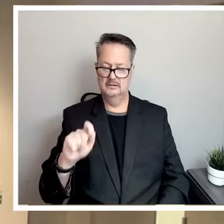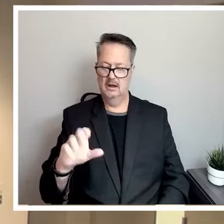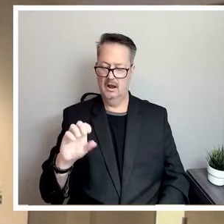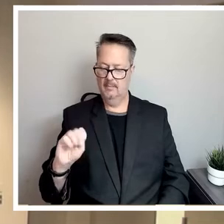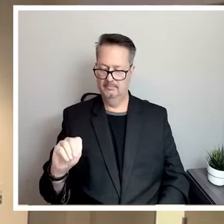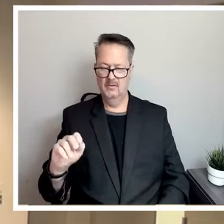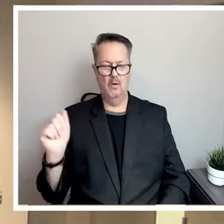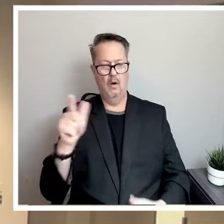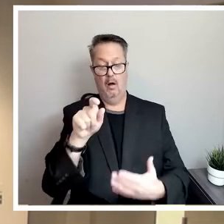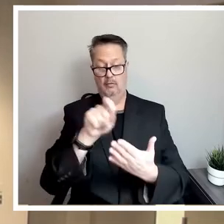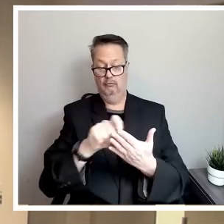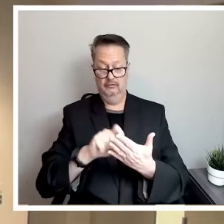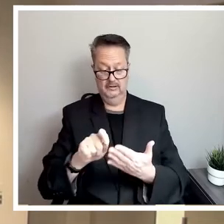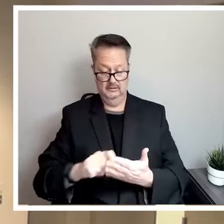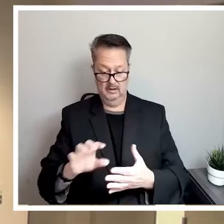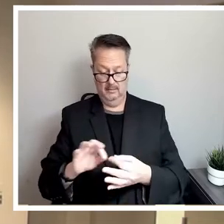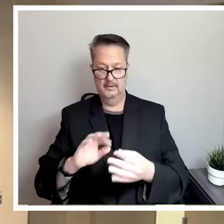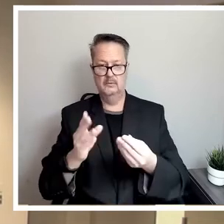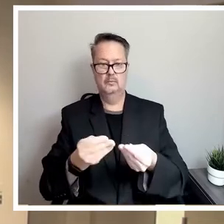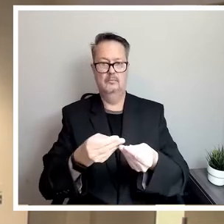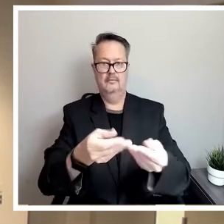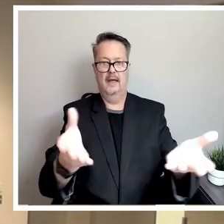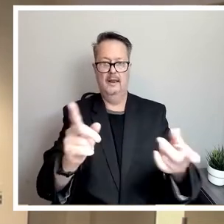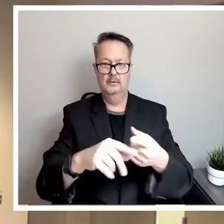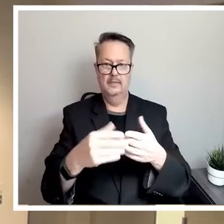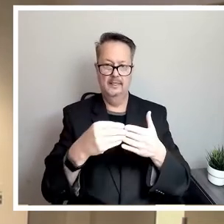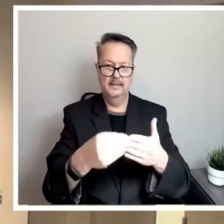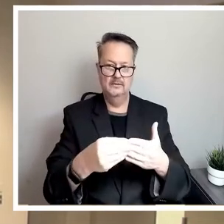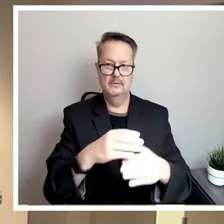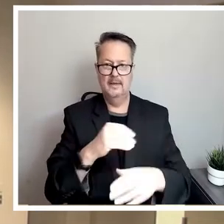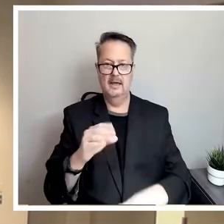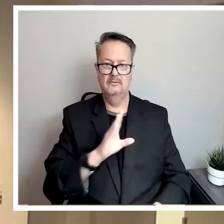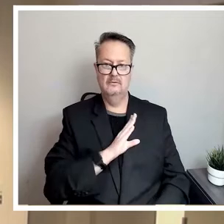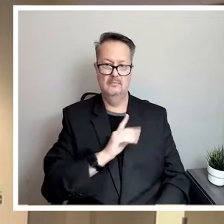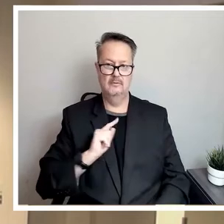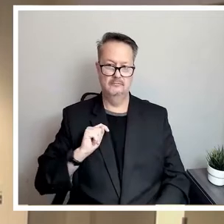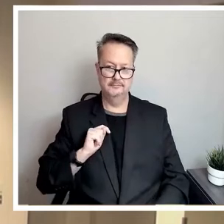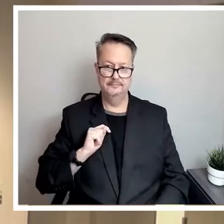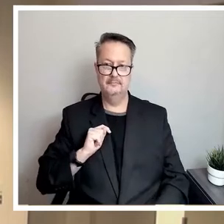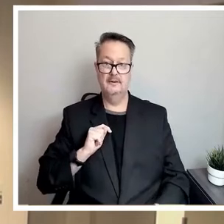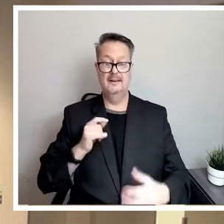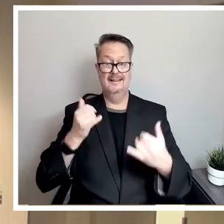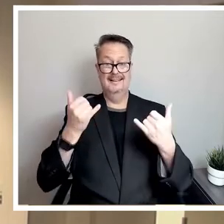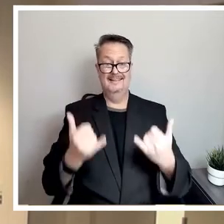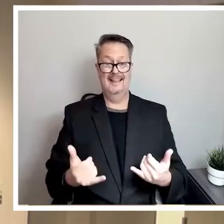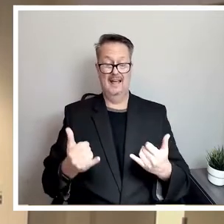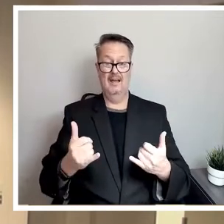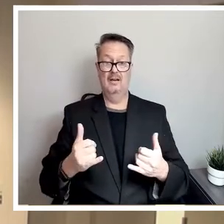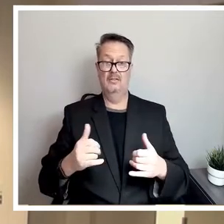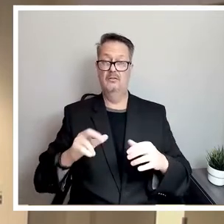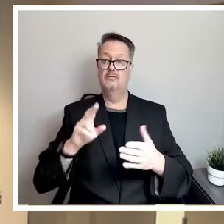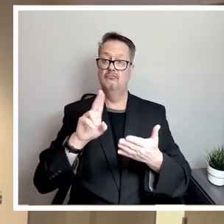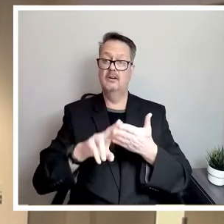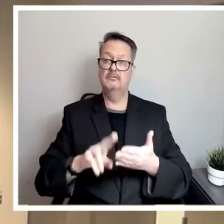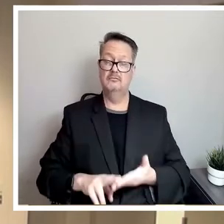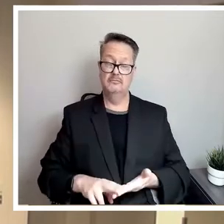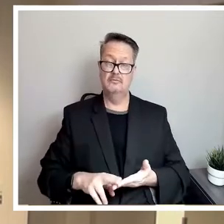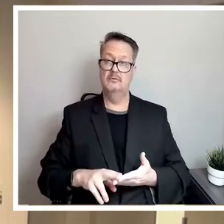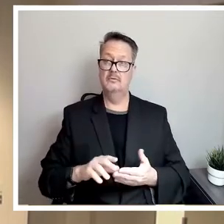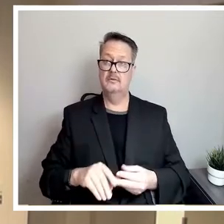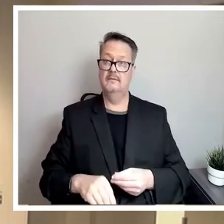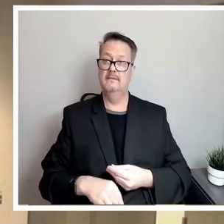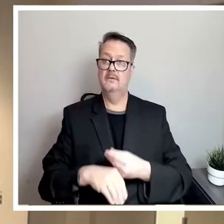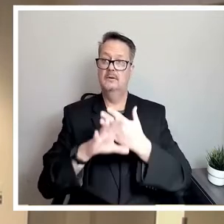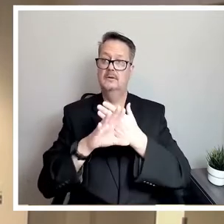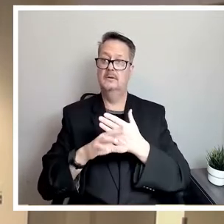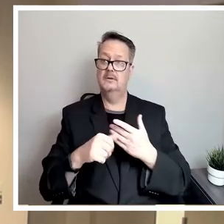comments will be provided to leadership into the trustees now invite the registered virtual speakers so we can hear